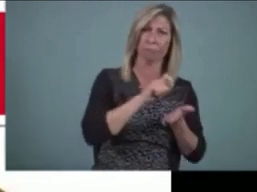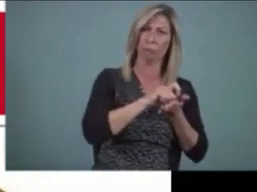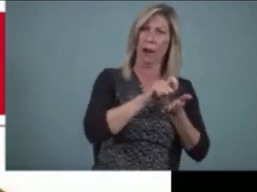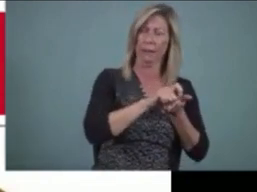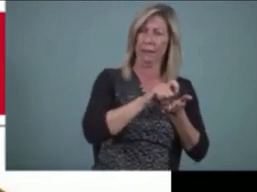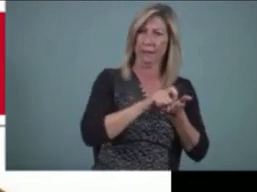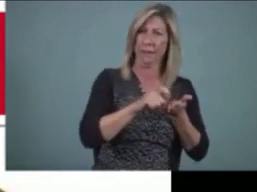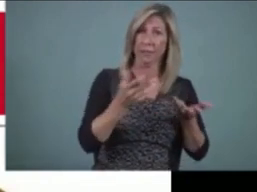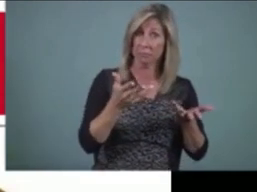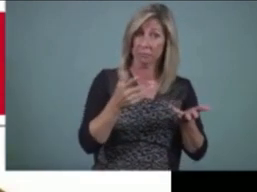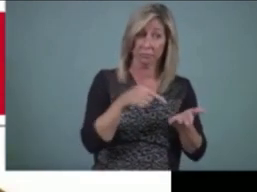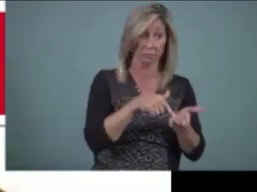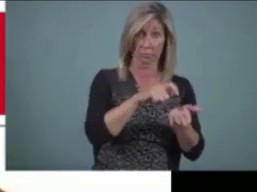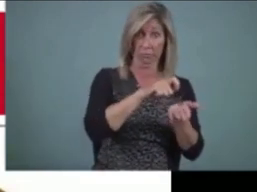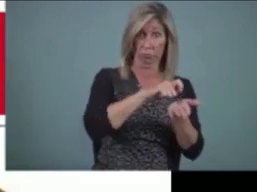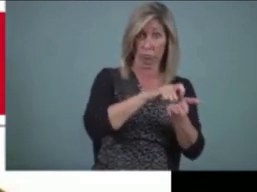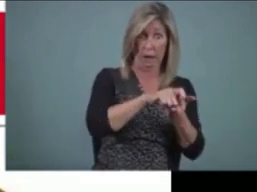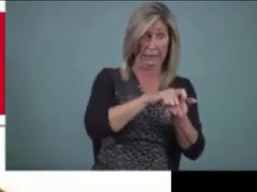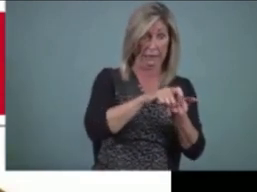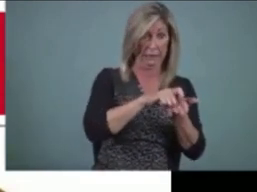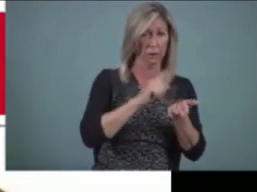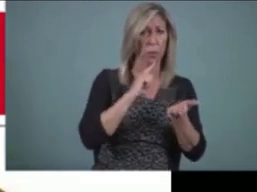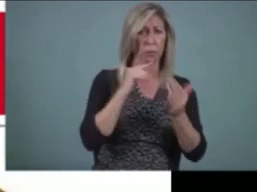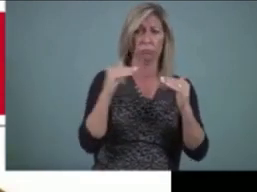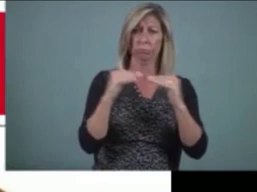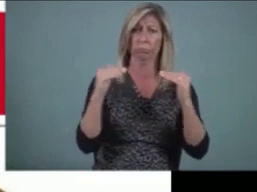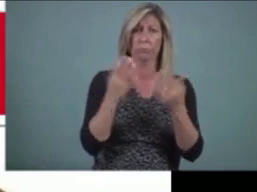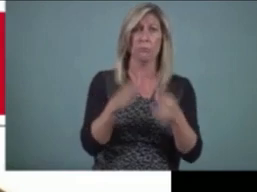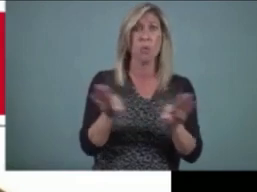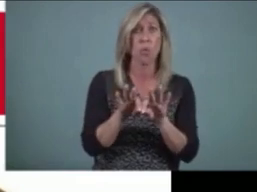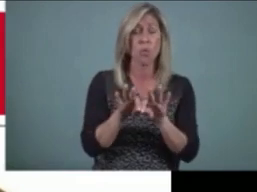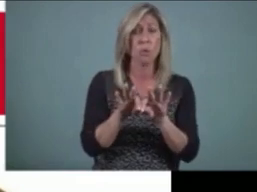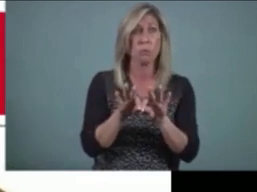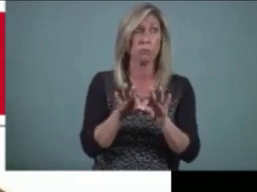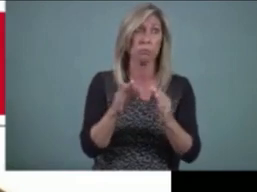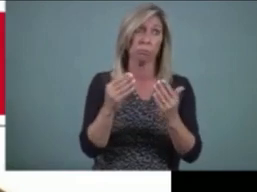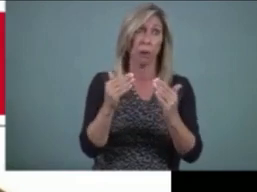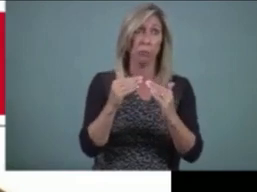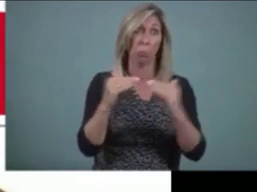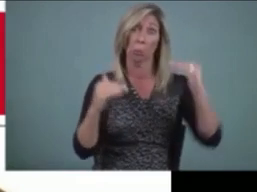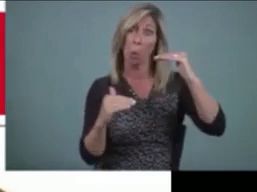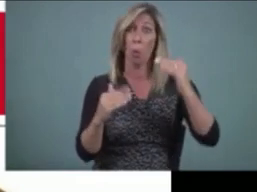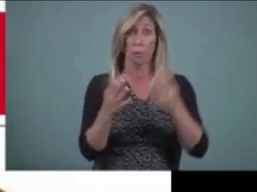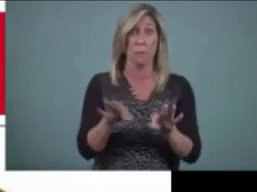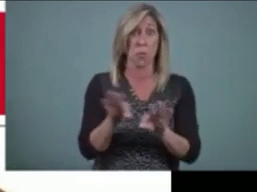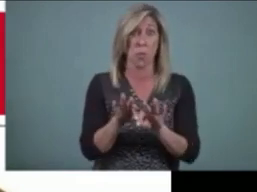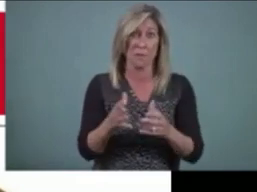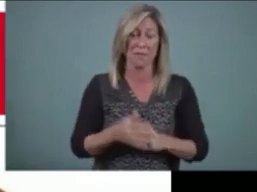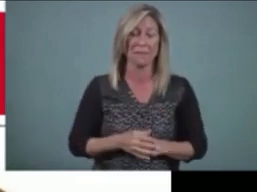argue writing is just as important and perhaps more so. Next slide, please.